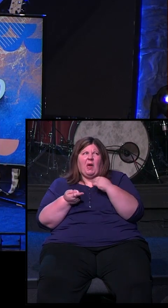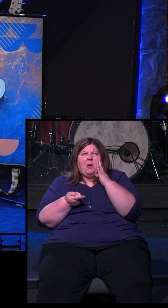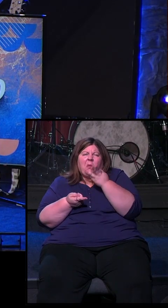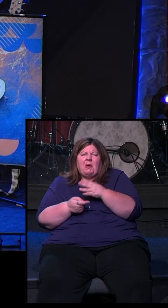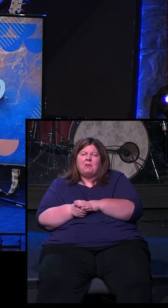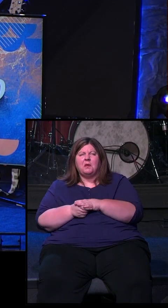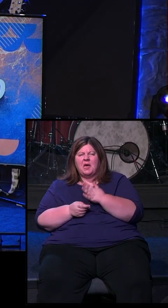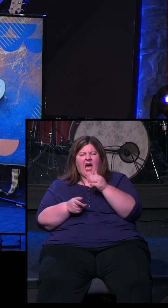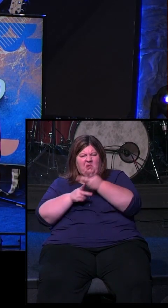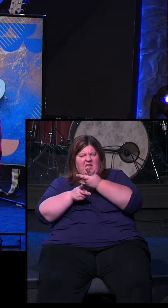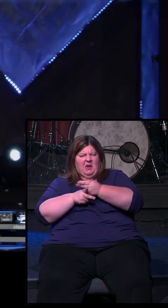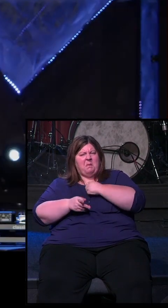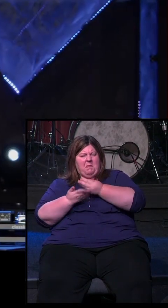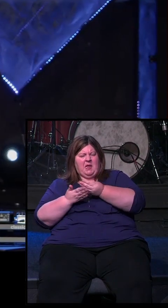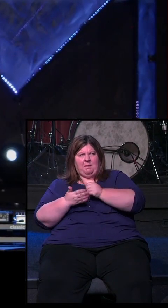when it comes to my finances.